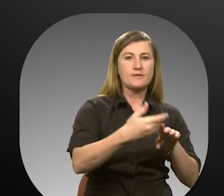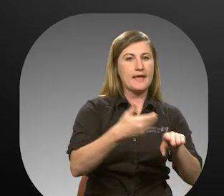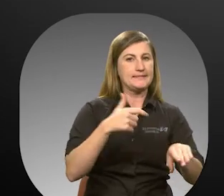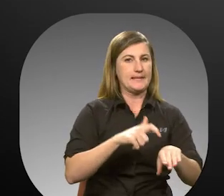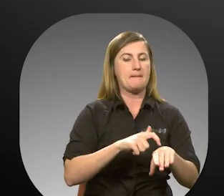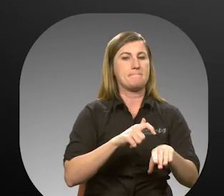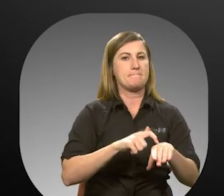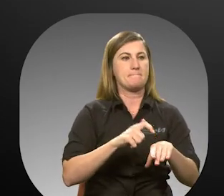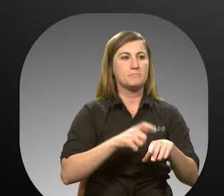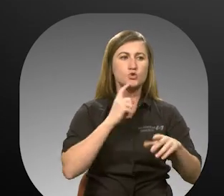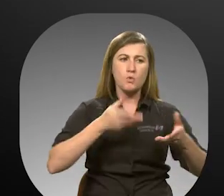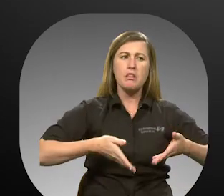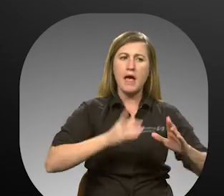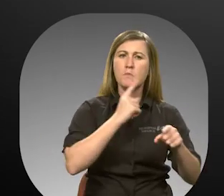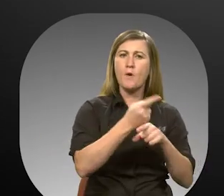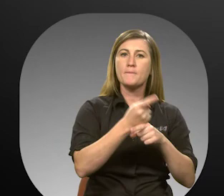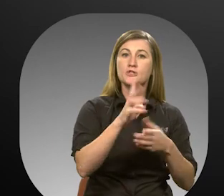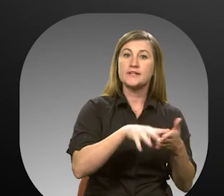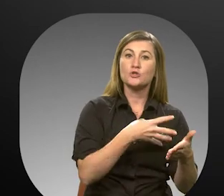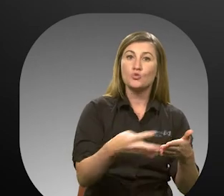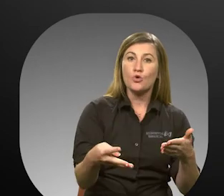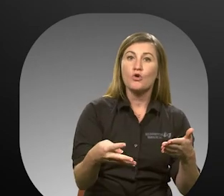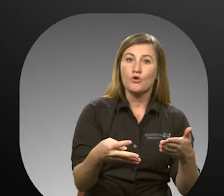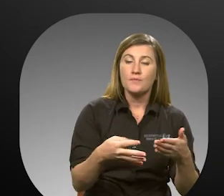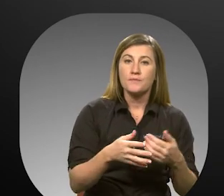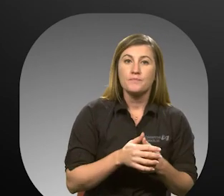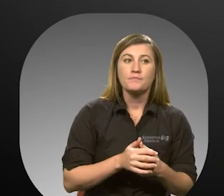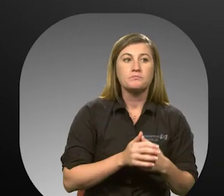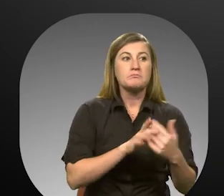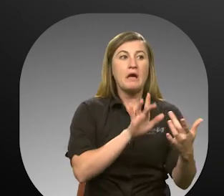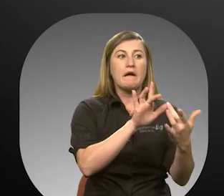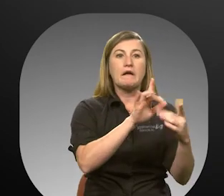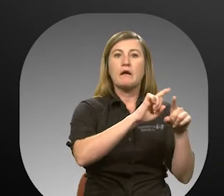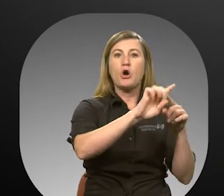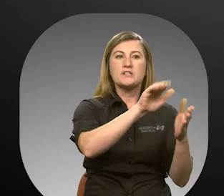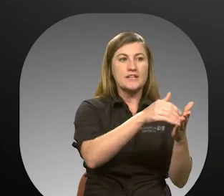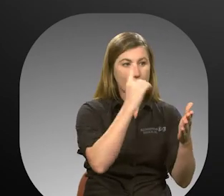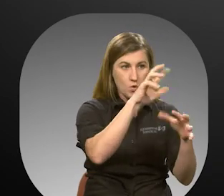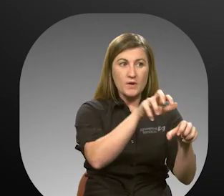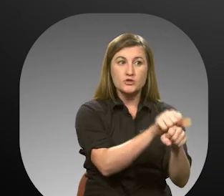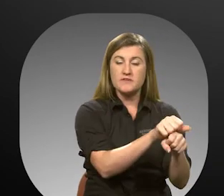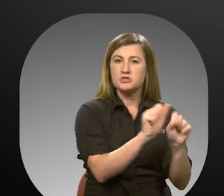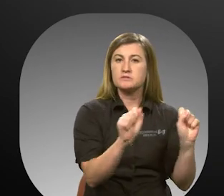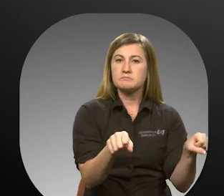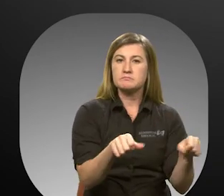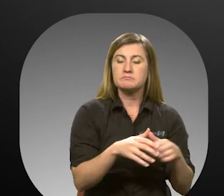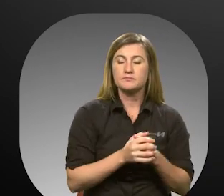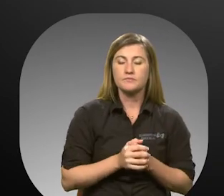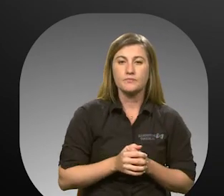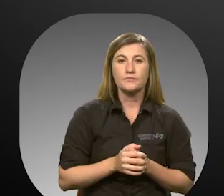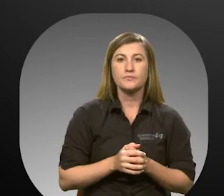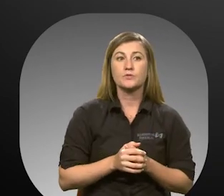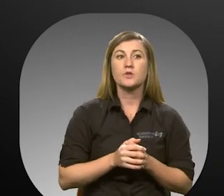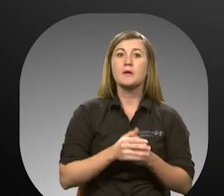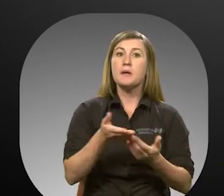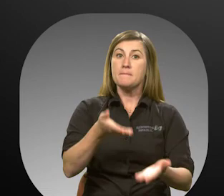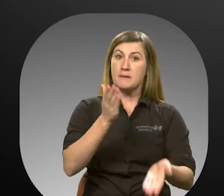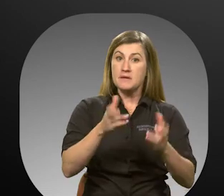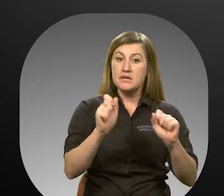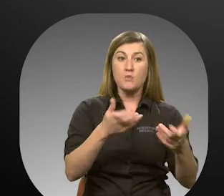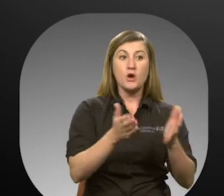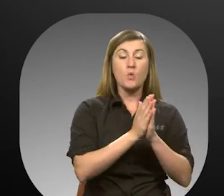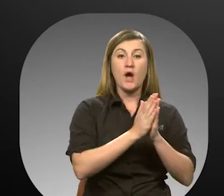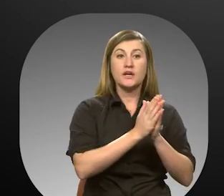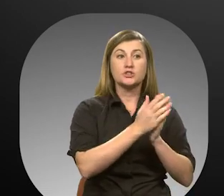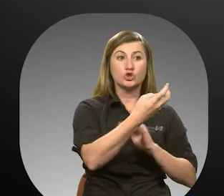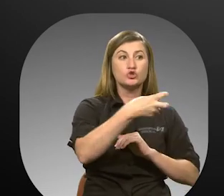ahead of time to allow for proper scheduling. Contacting the call center for reservations. You may request a trip by